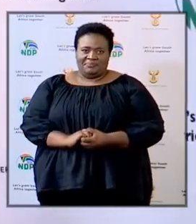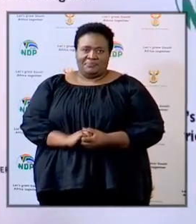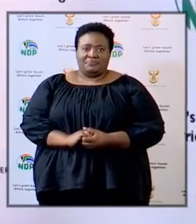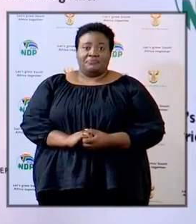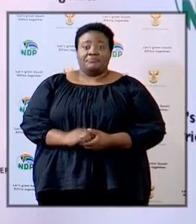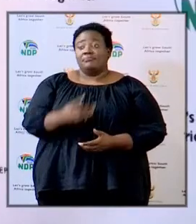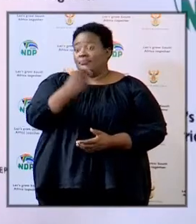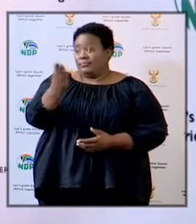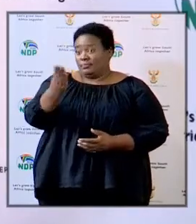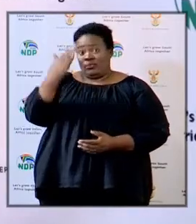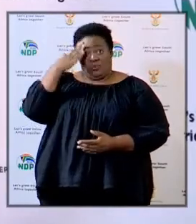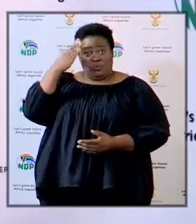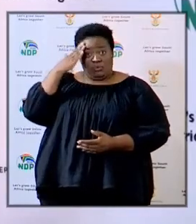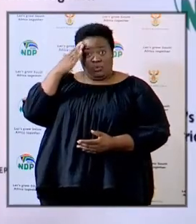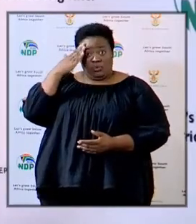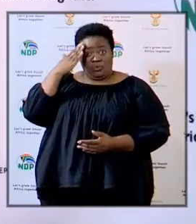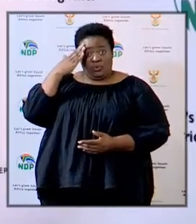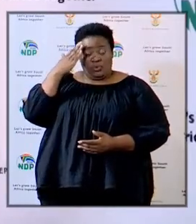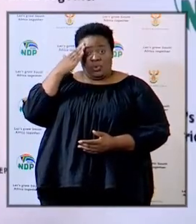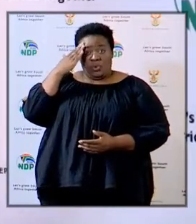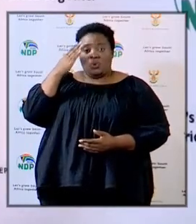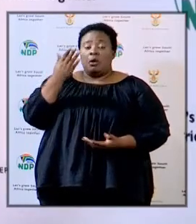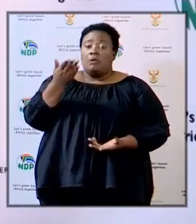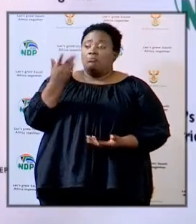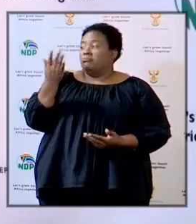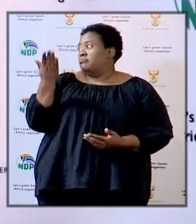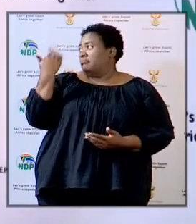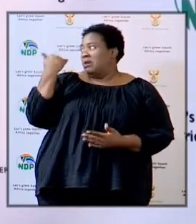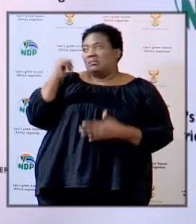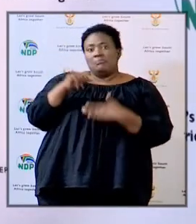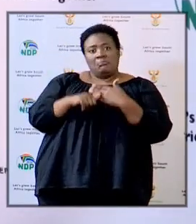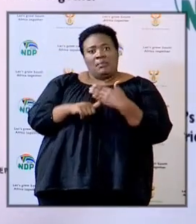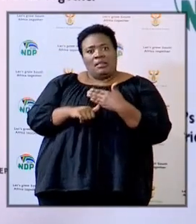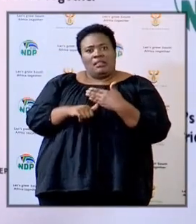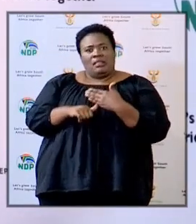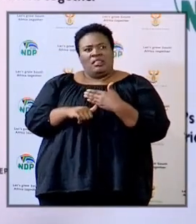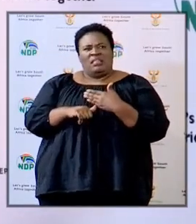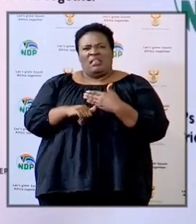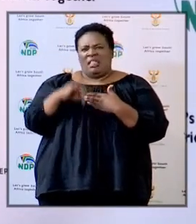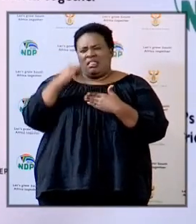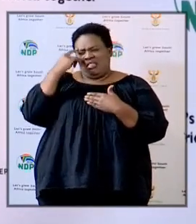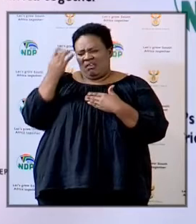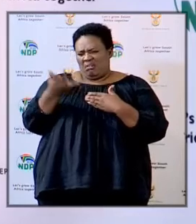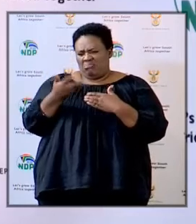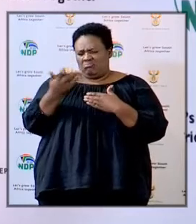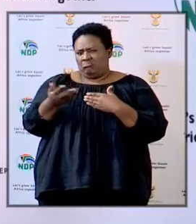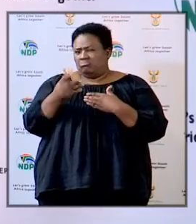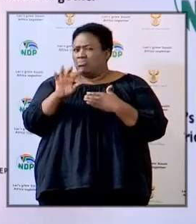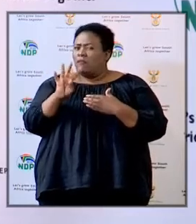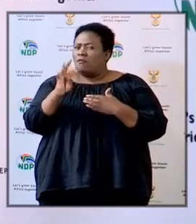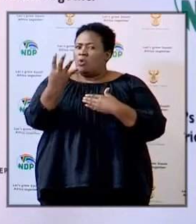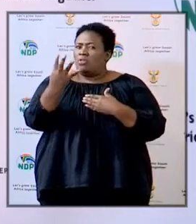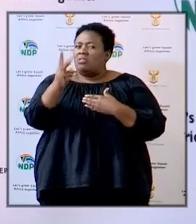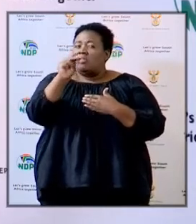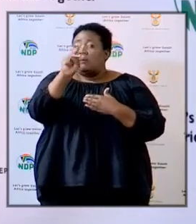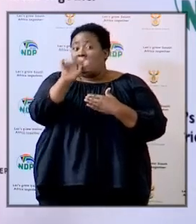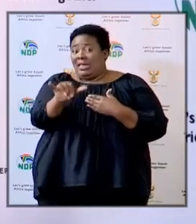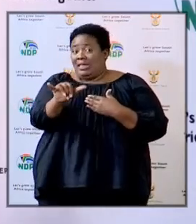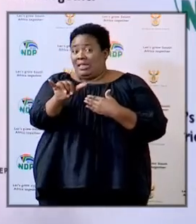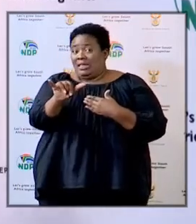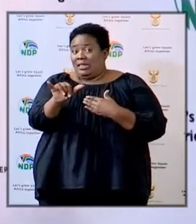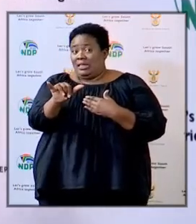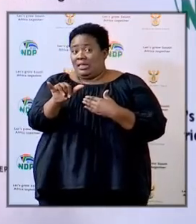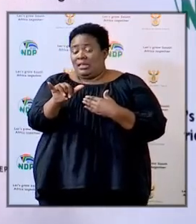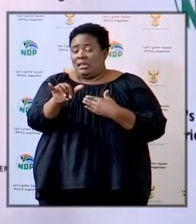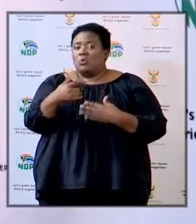So, as you know, in the past month, from around the 4th of May,